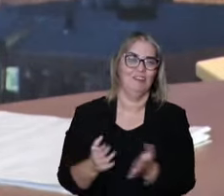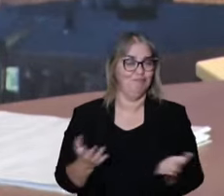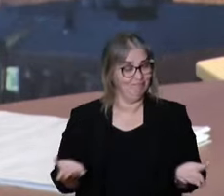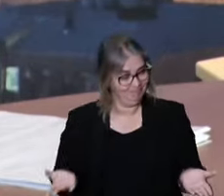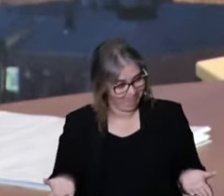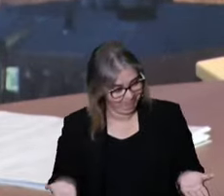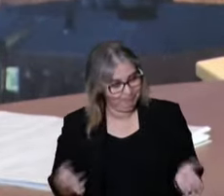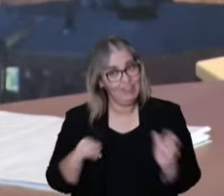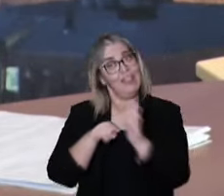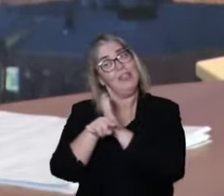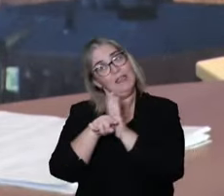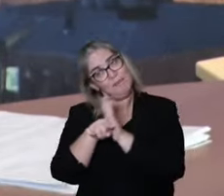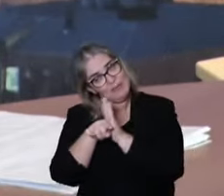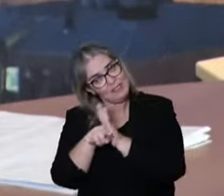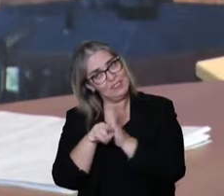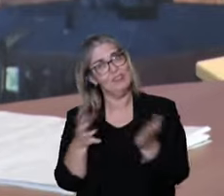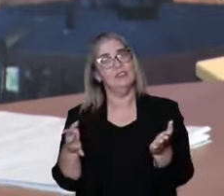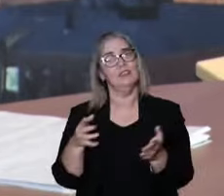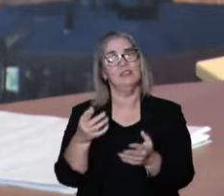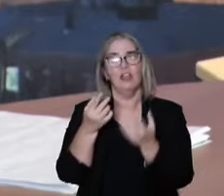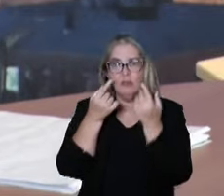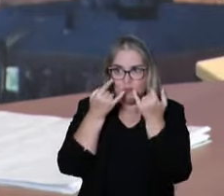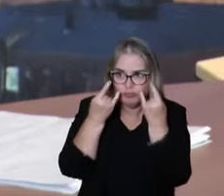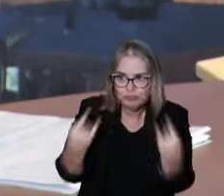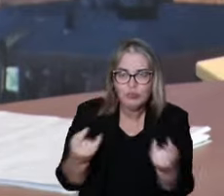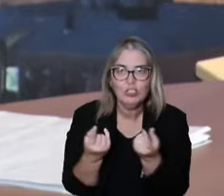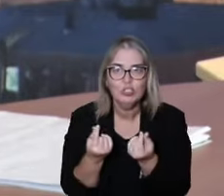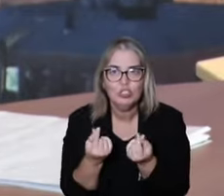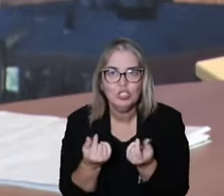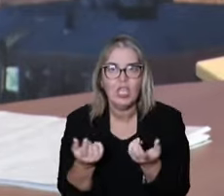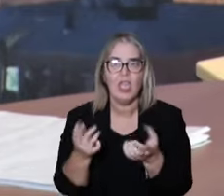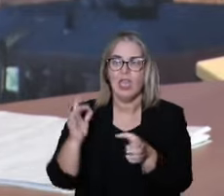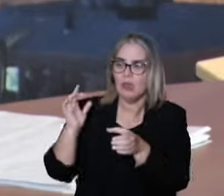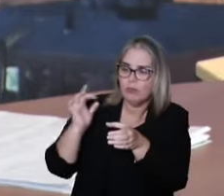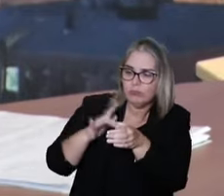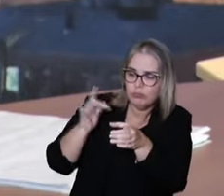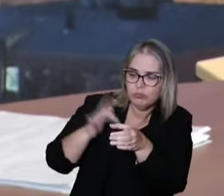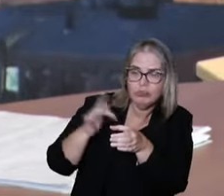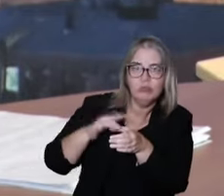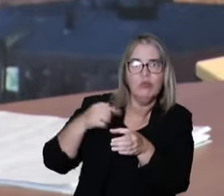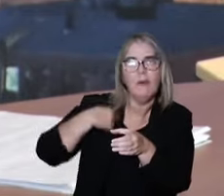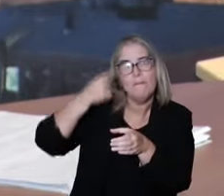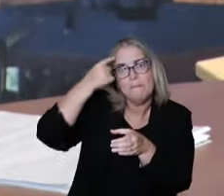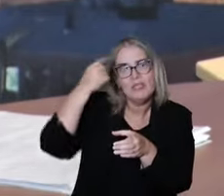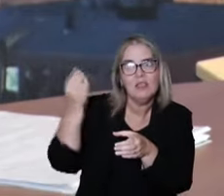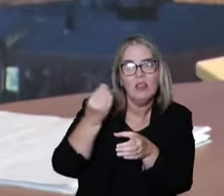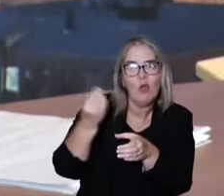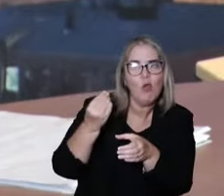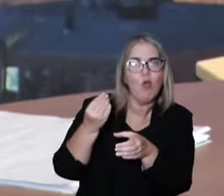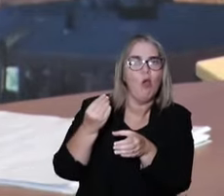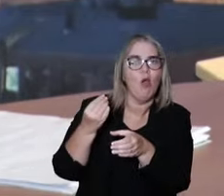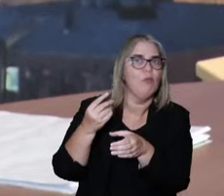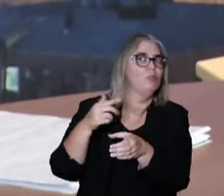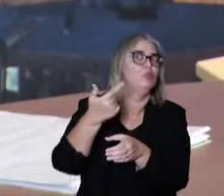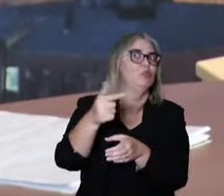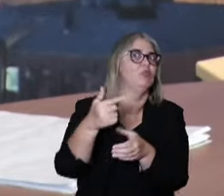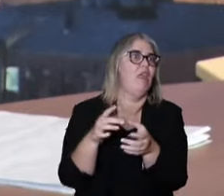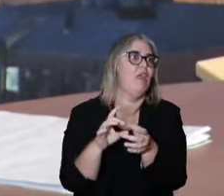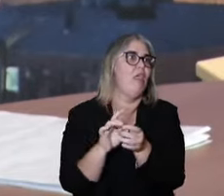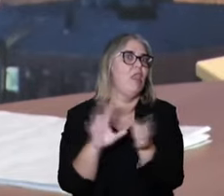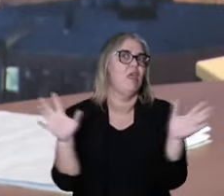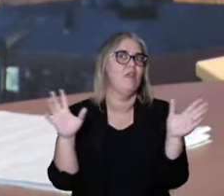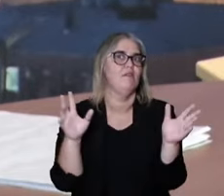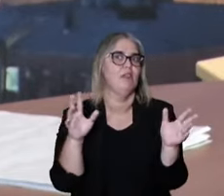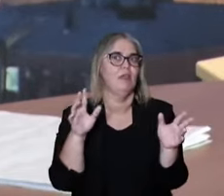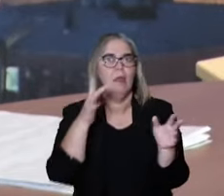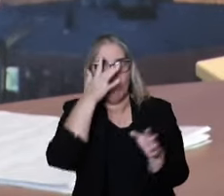know it's public survey, research instead of the pharmaceutical research, open data,